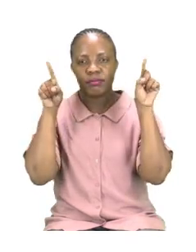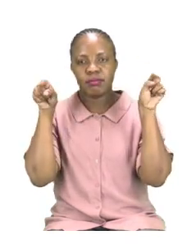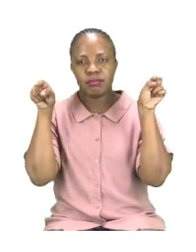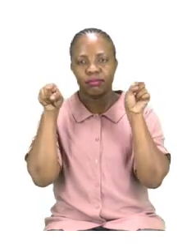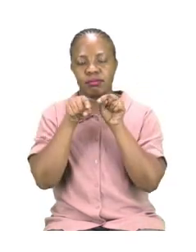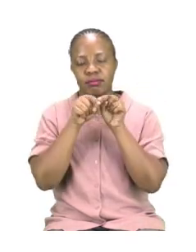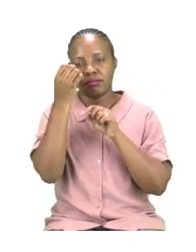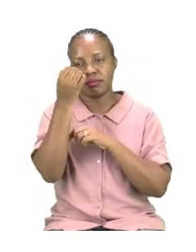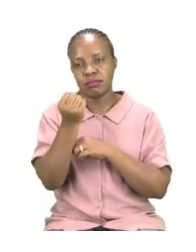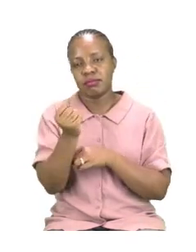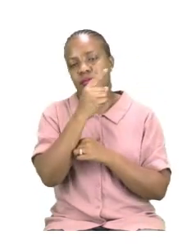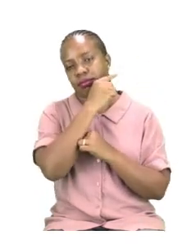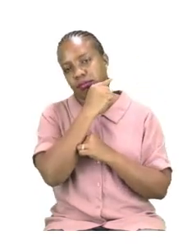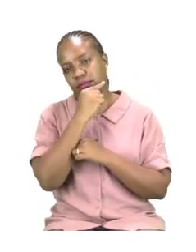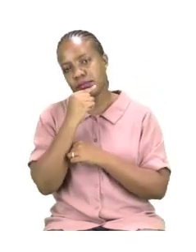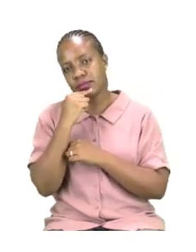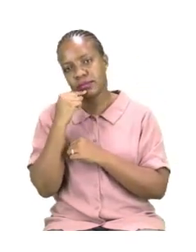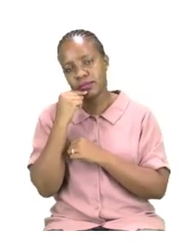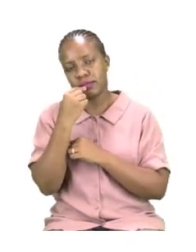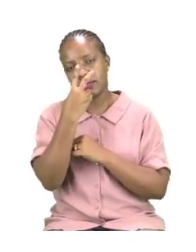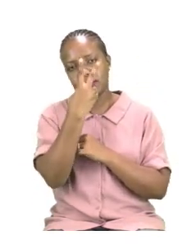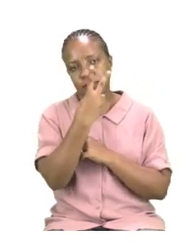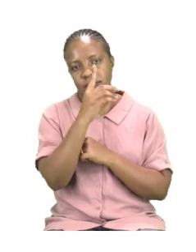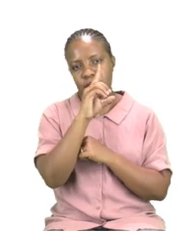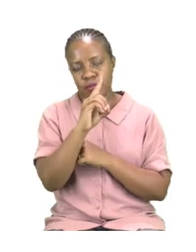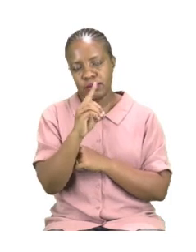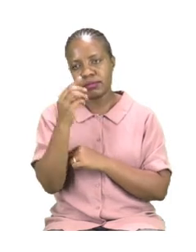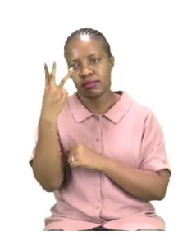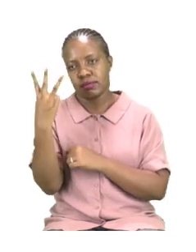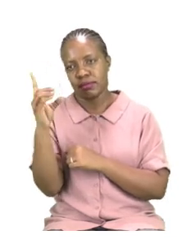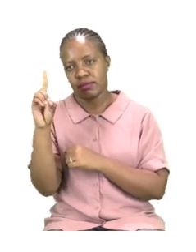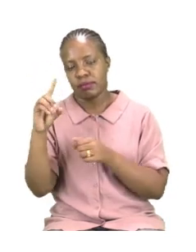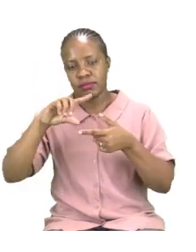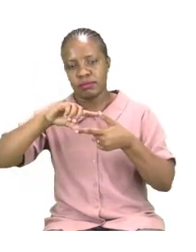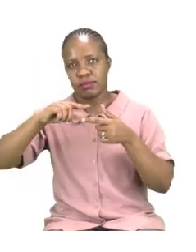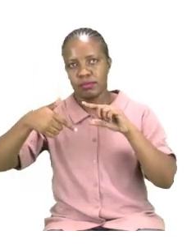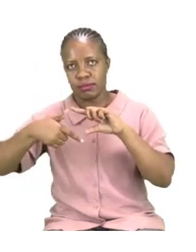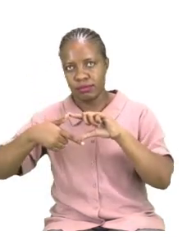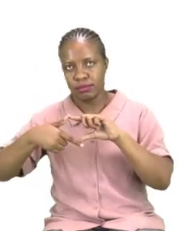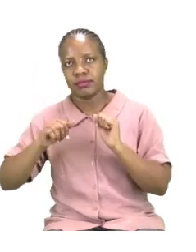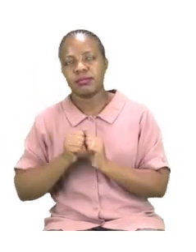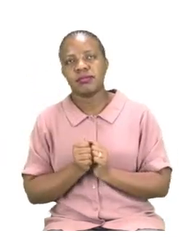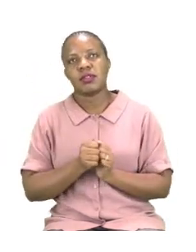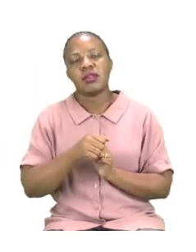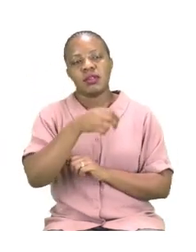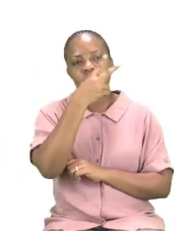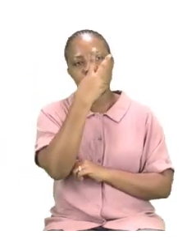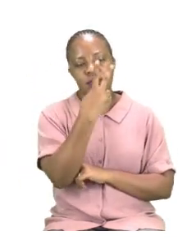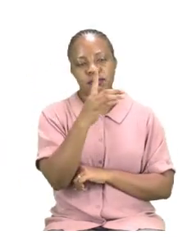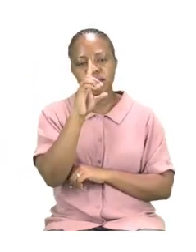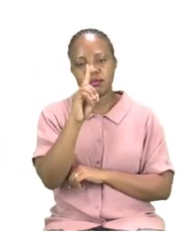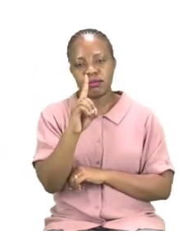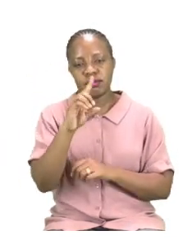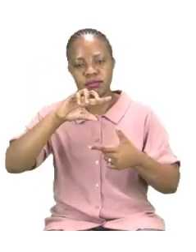3D shapes. Color the 2D shapes blue and the 3D